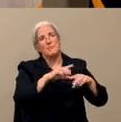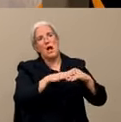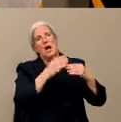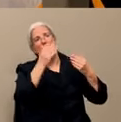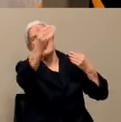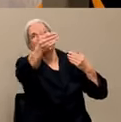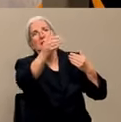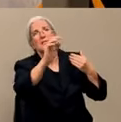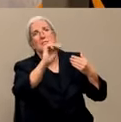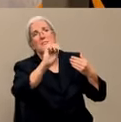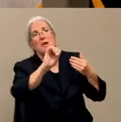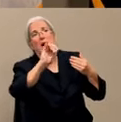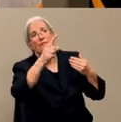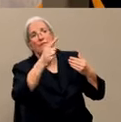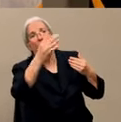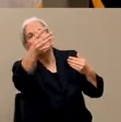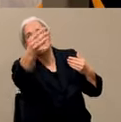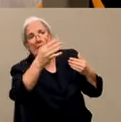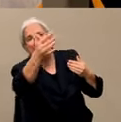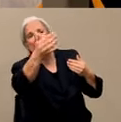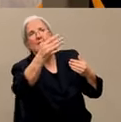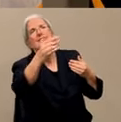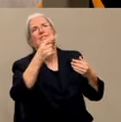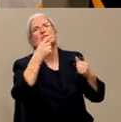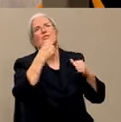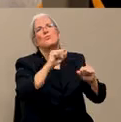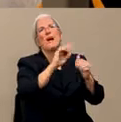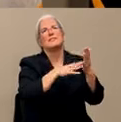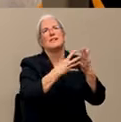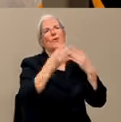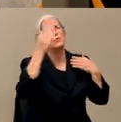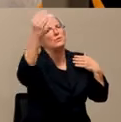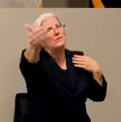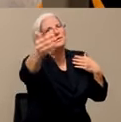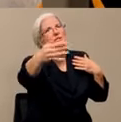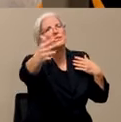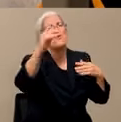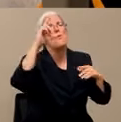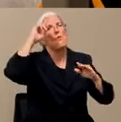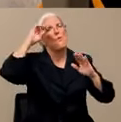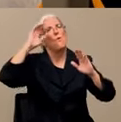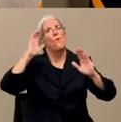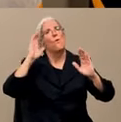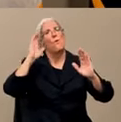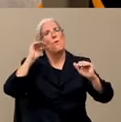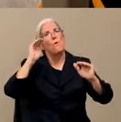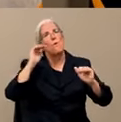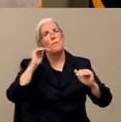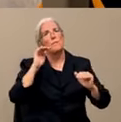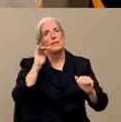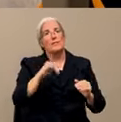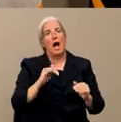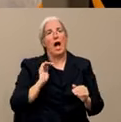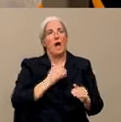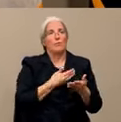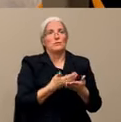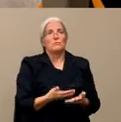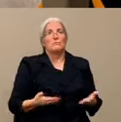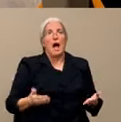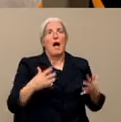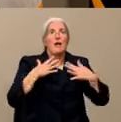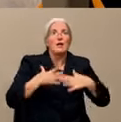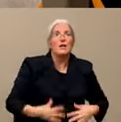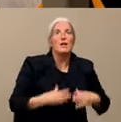But if we get some surge, they can restart when the surge is finished and when the supply of personal protective equipment is enough to support it.